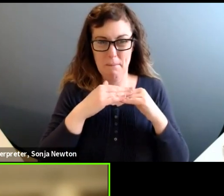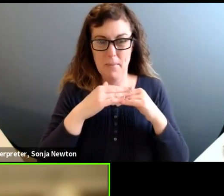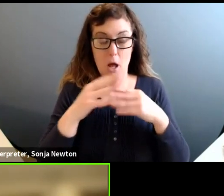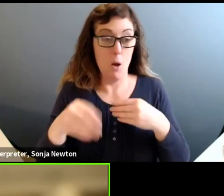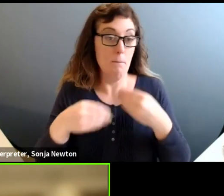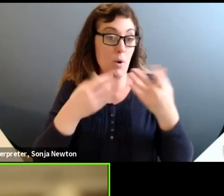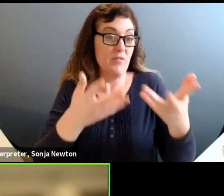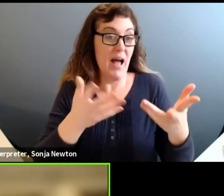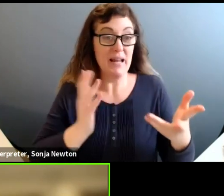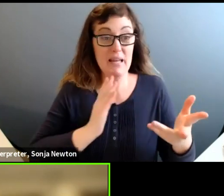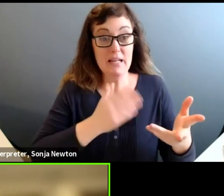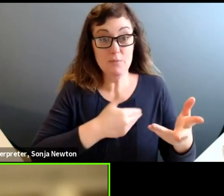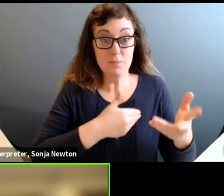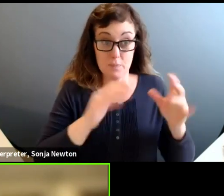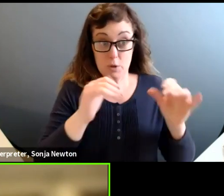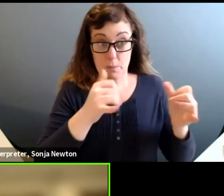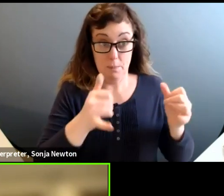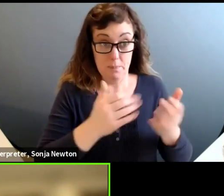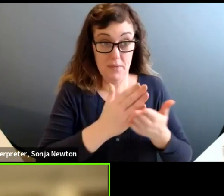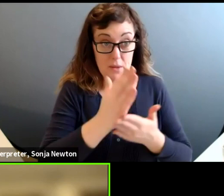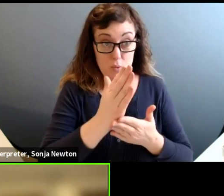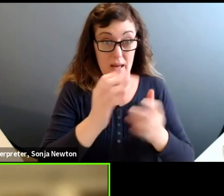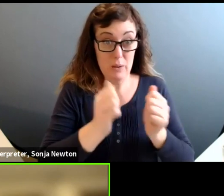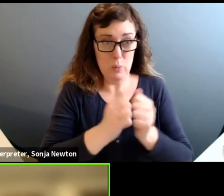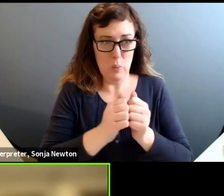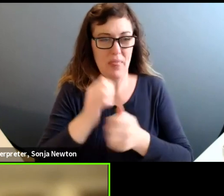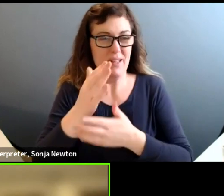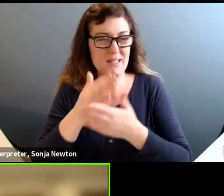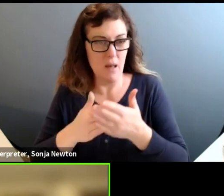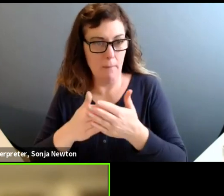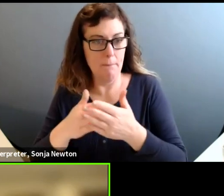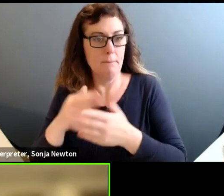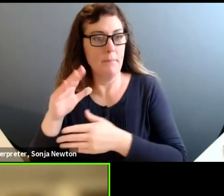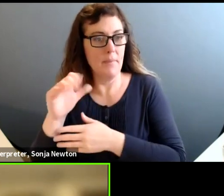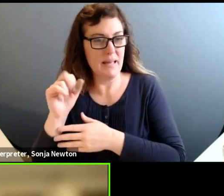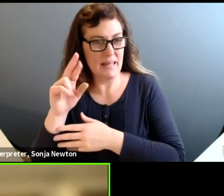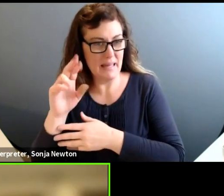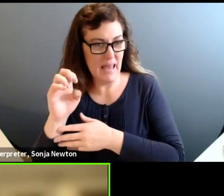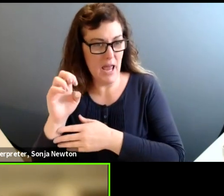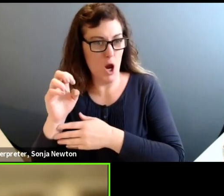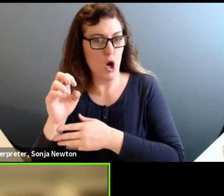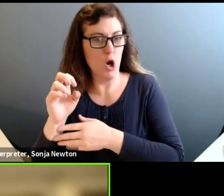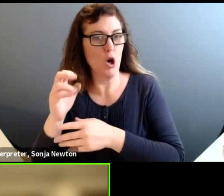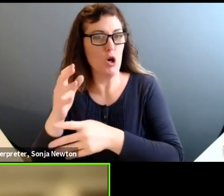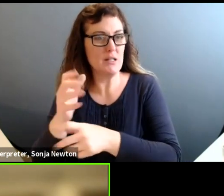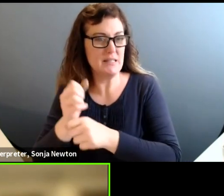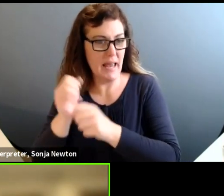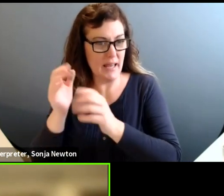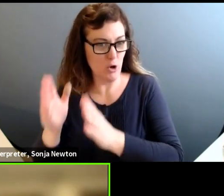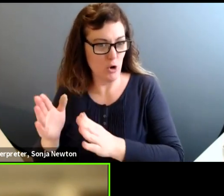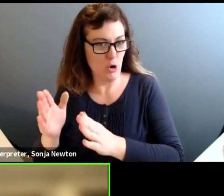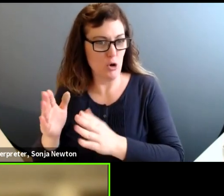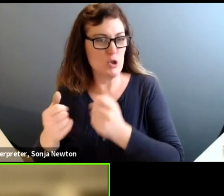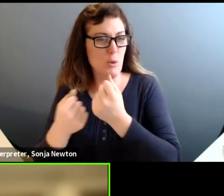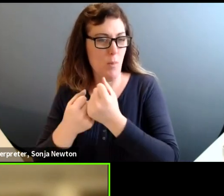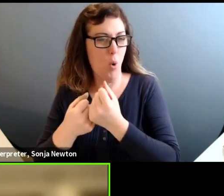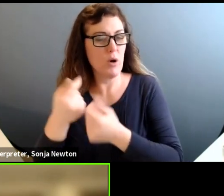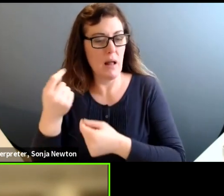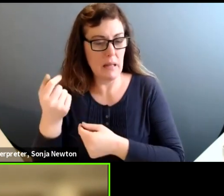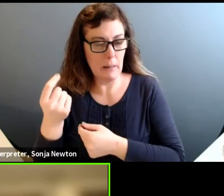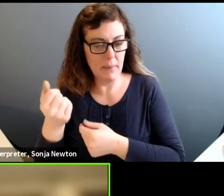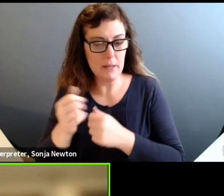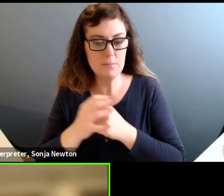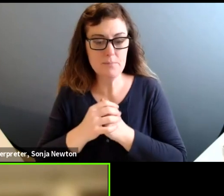with some mild caretaker support, mostly like reimbursements to attend events and things like that.